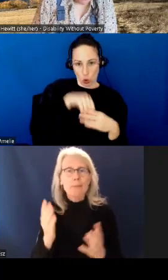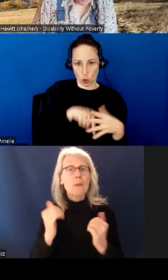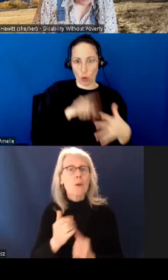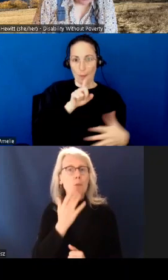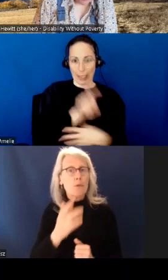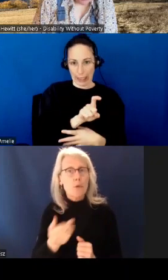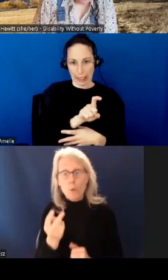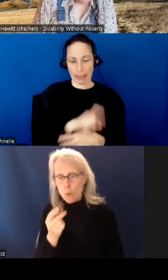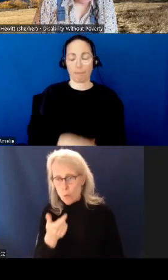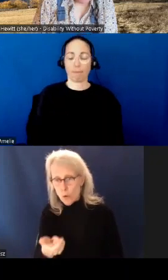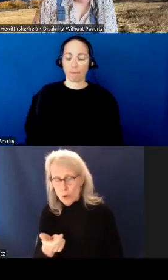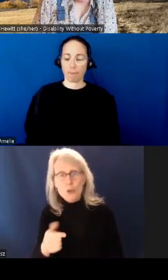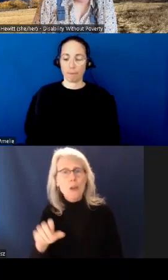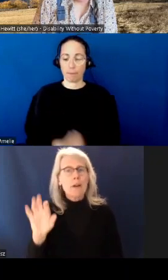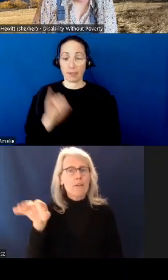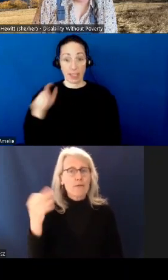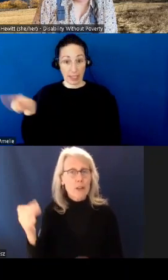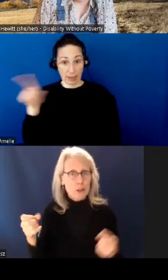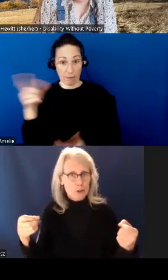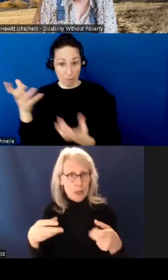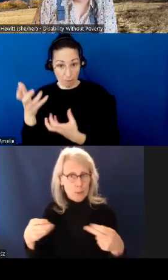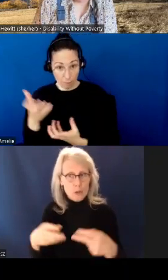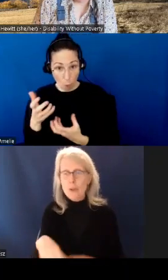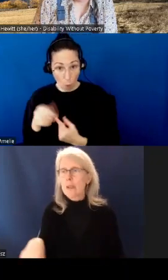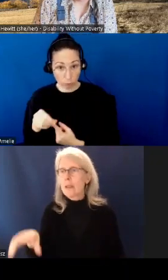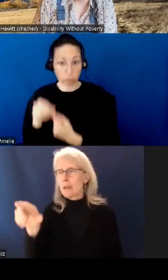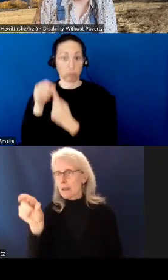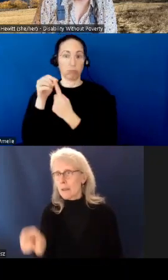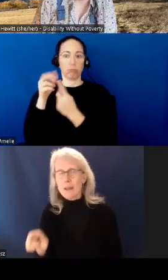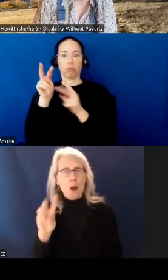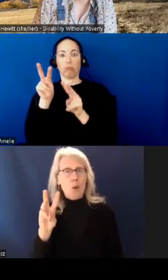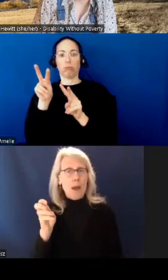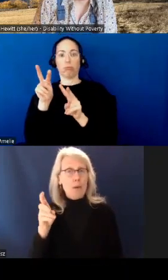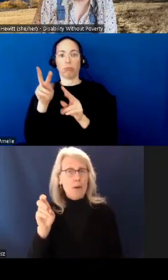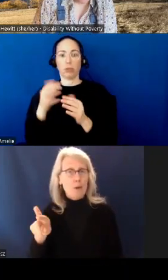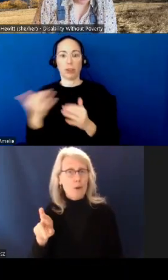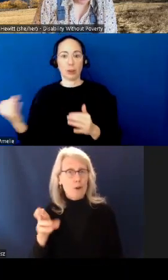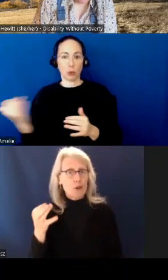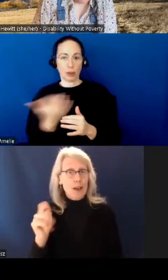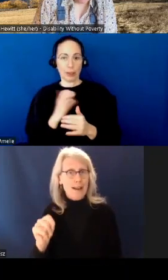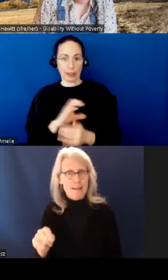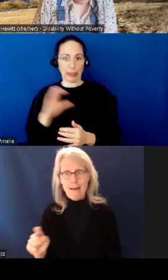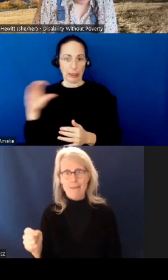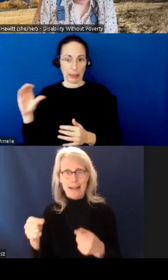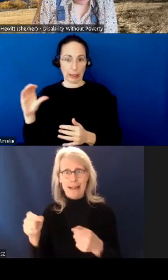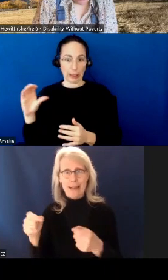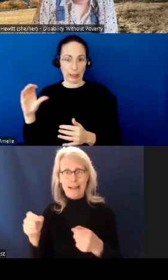please click on the link that has been put into the webinar chat box to access these online.